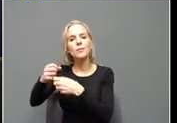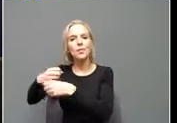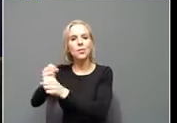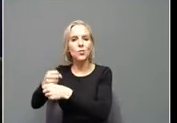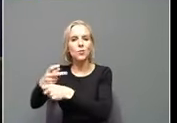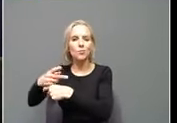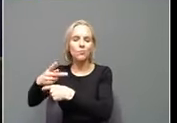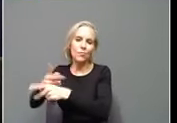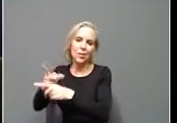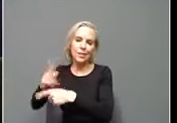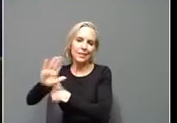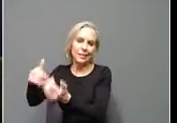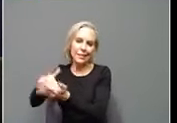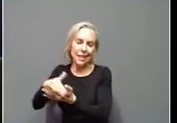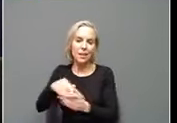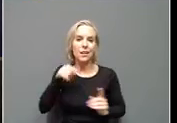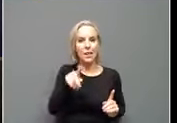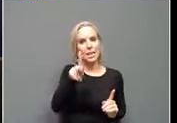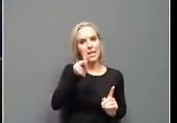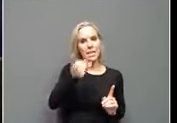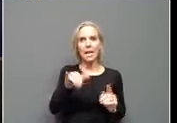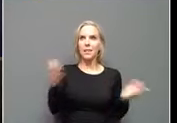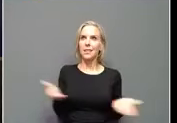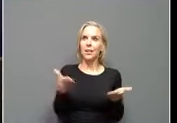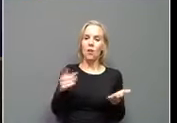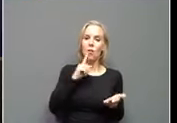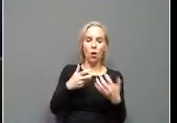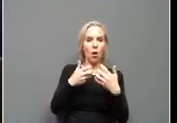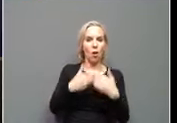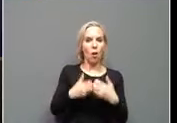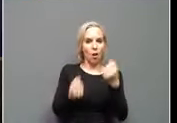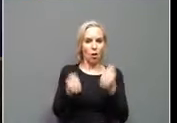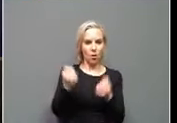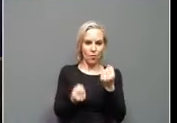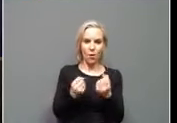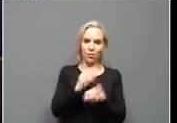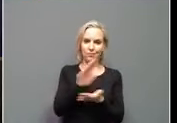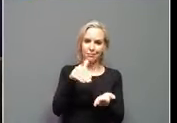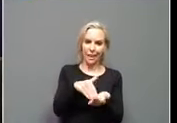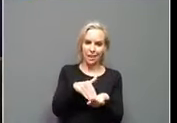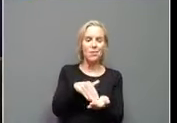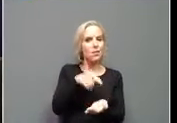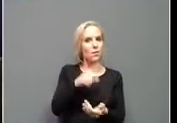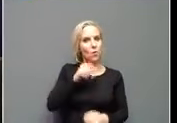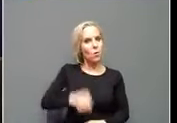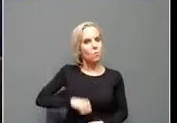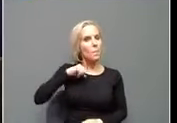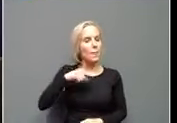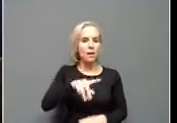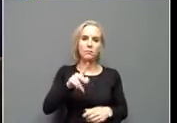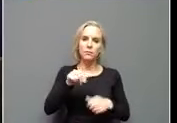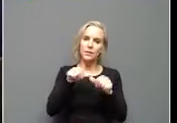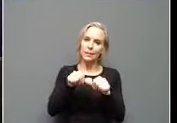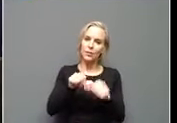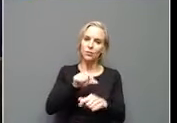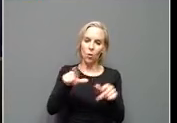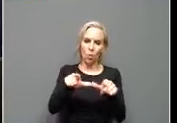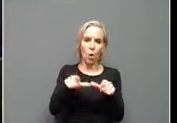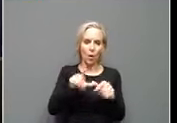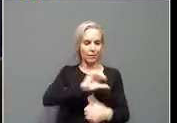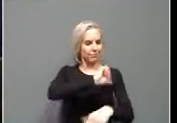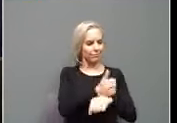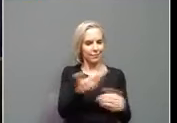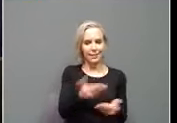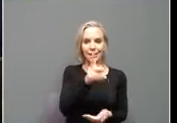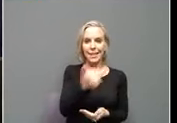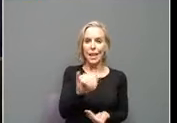Kentucky's strength in the automotive sector is something we should all be proud of, and companies like this continuing to locate in Kentucky just continue to help